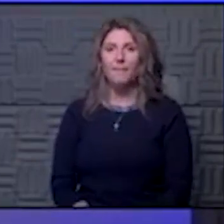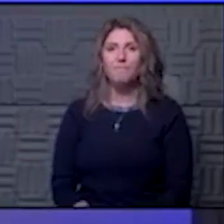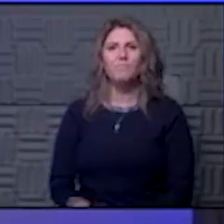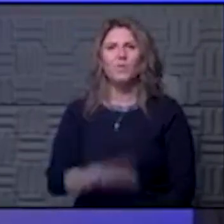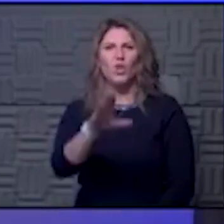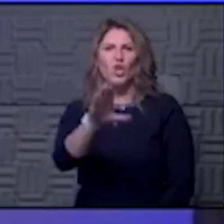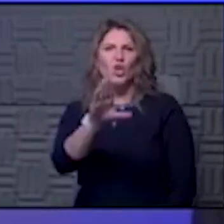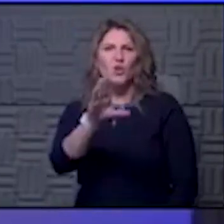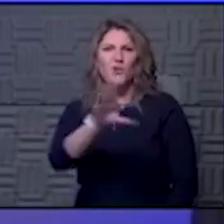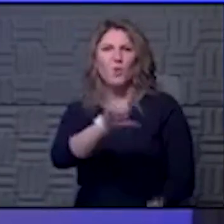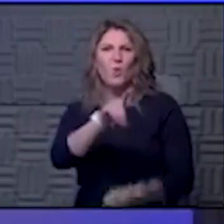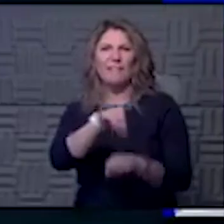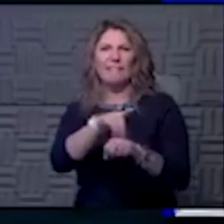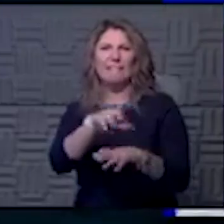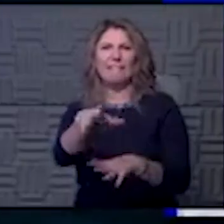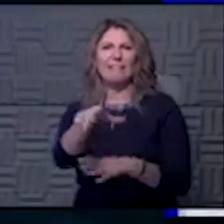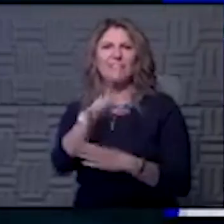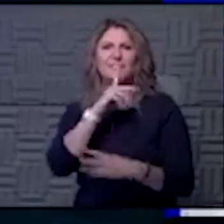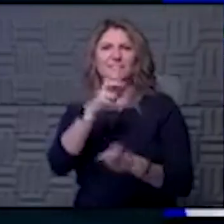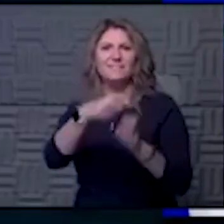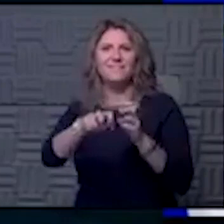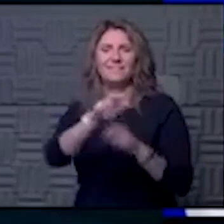Dean, you get the hard questions there, dude.